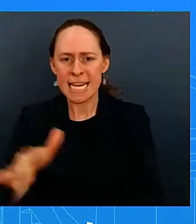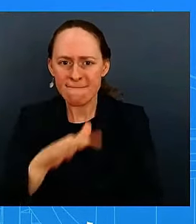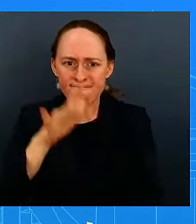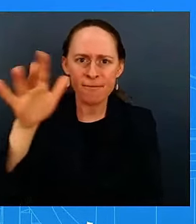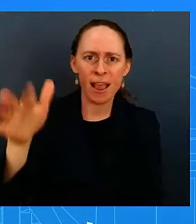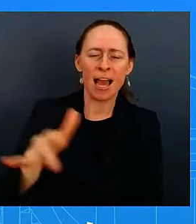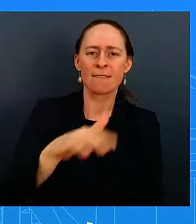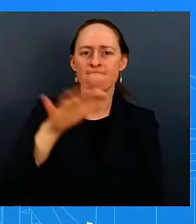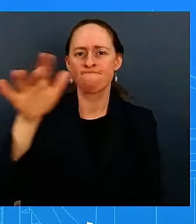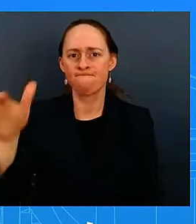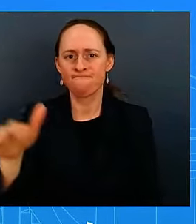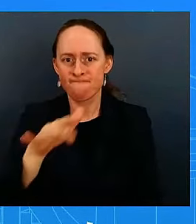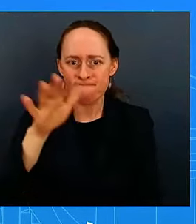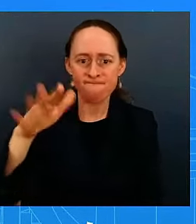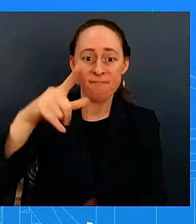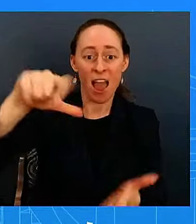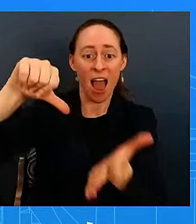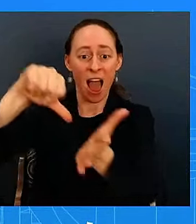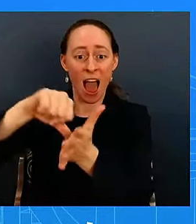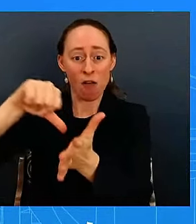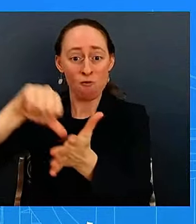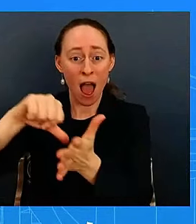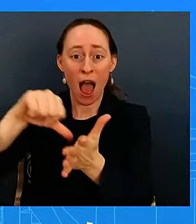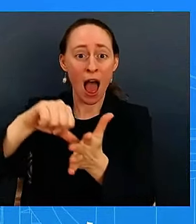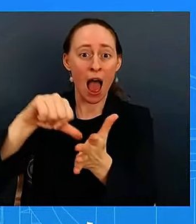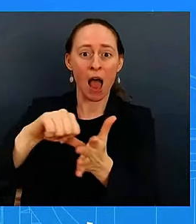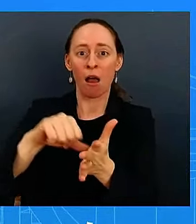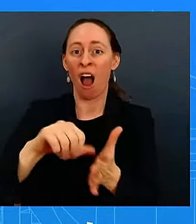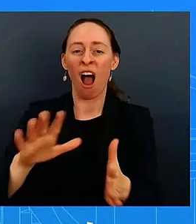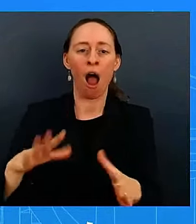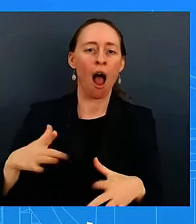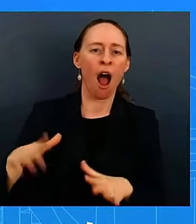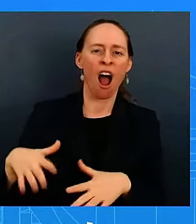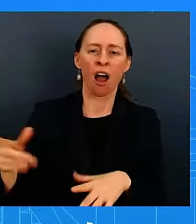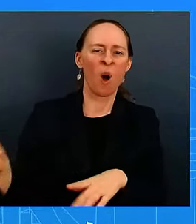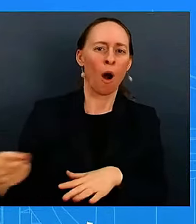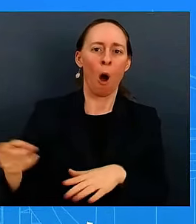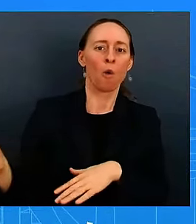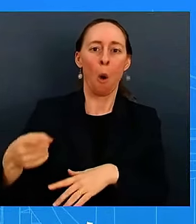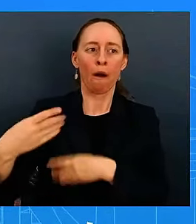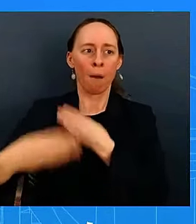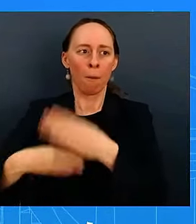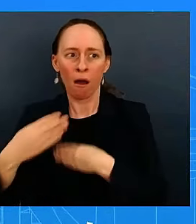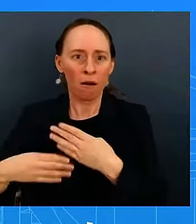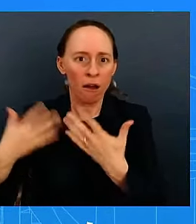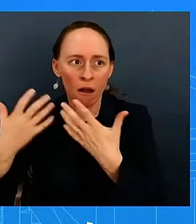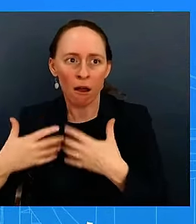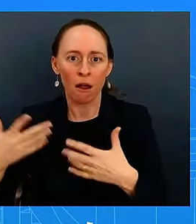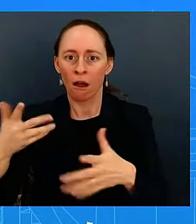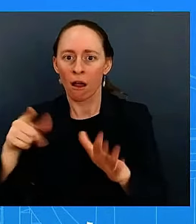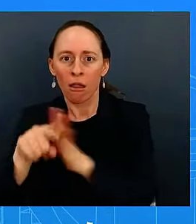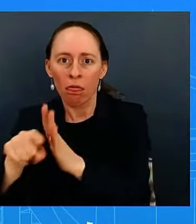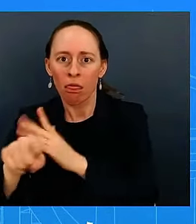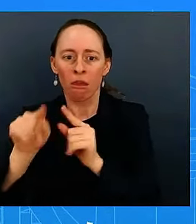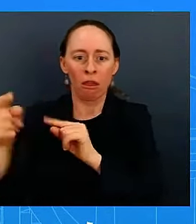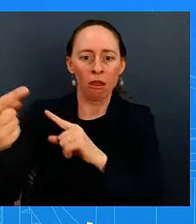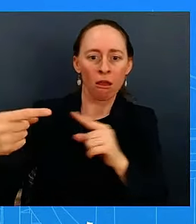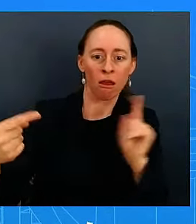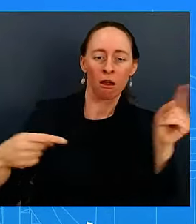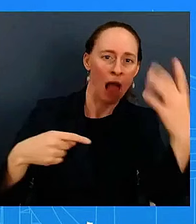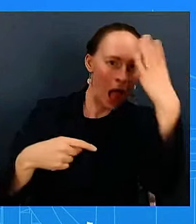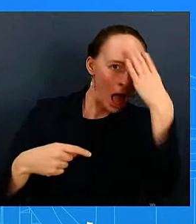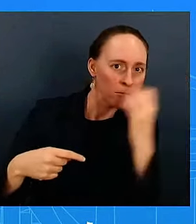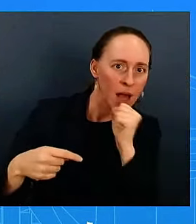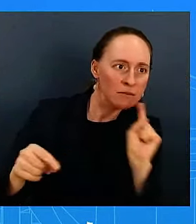-backed threats including hezbollah this is something that we've been very clear about uh and so our support has not changed it will continue